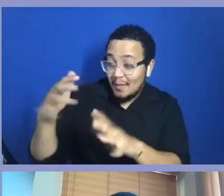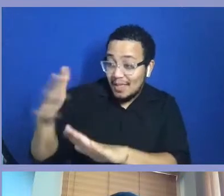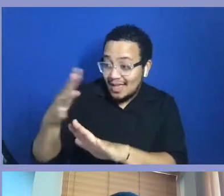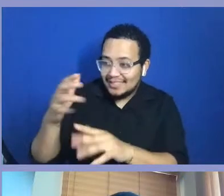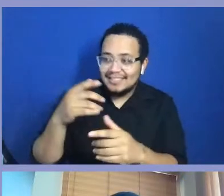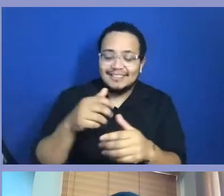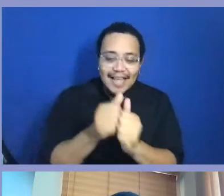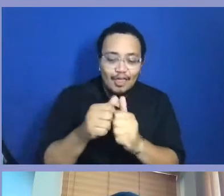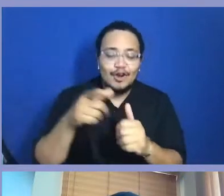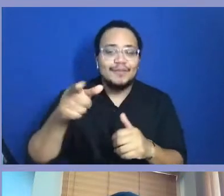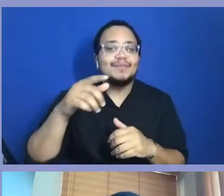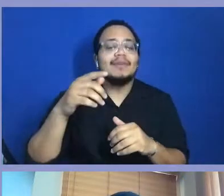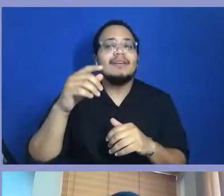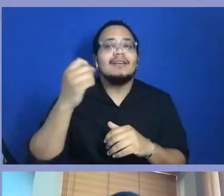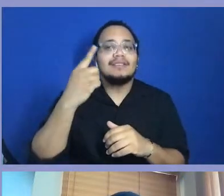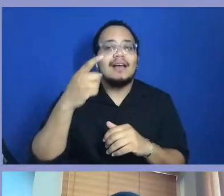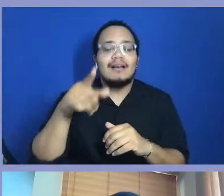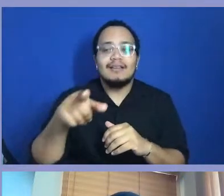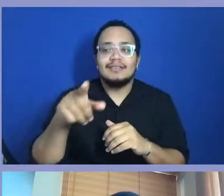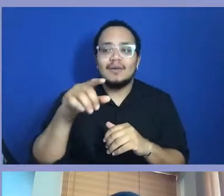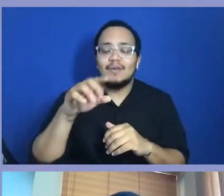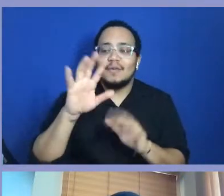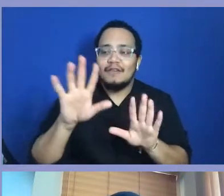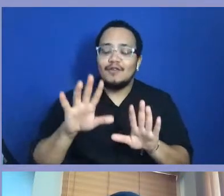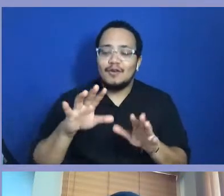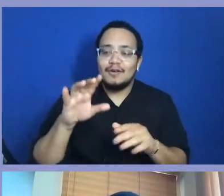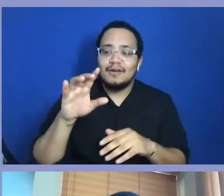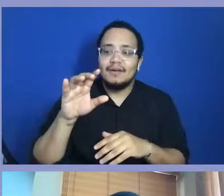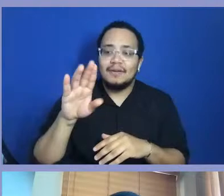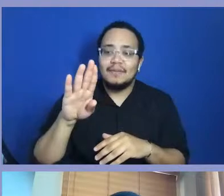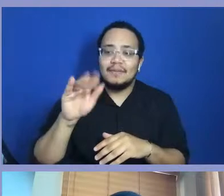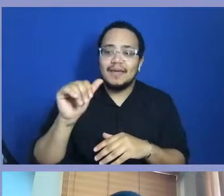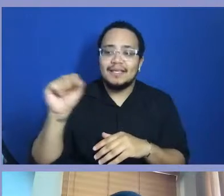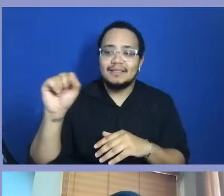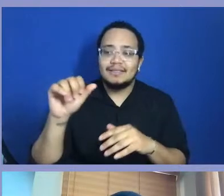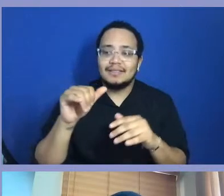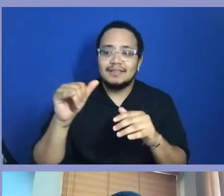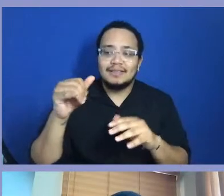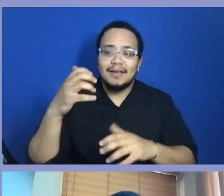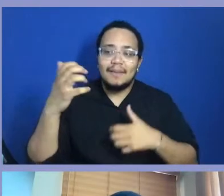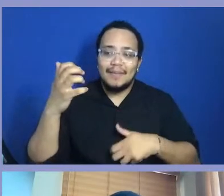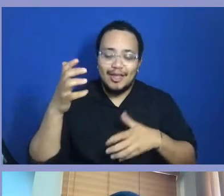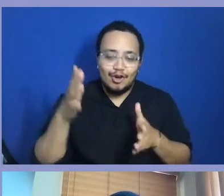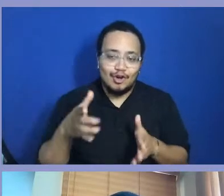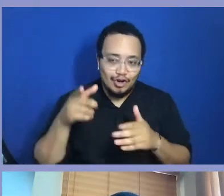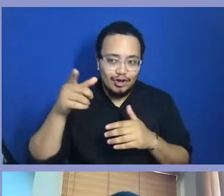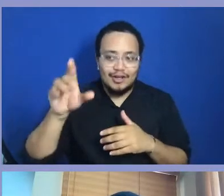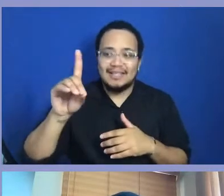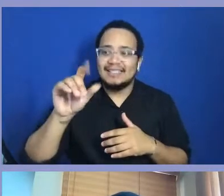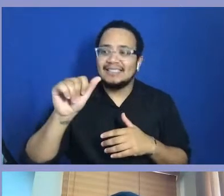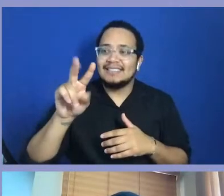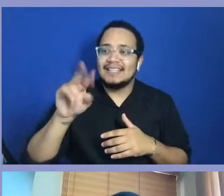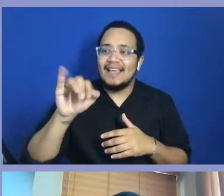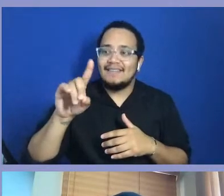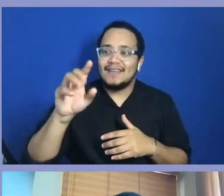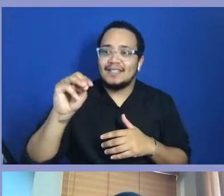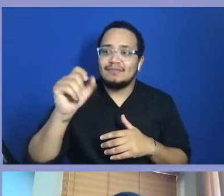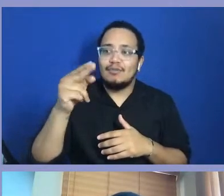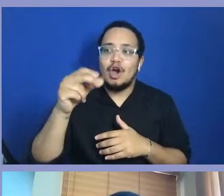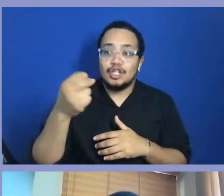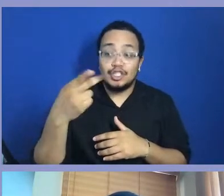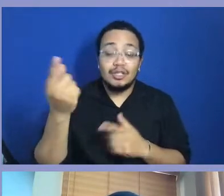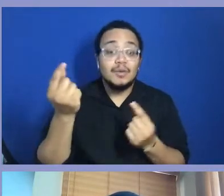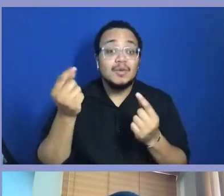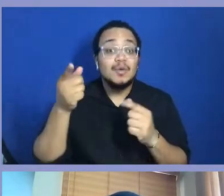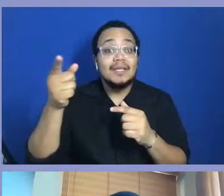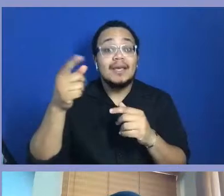David Marsh. He has managed to make the Zoom videos a way of life on YouTube. If a musician,